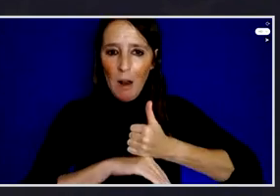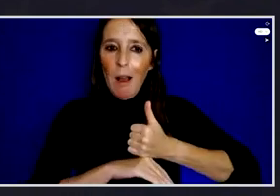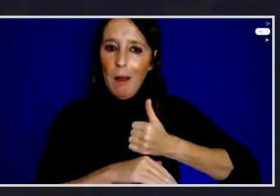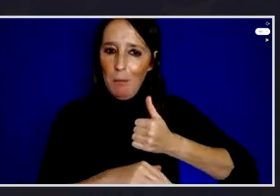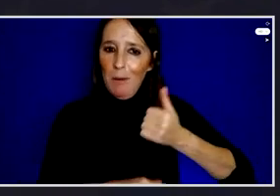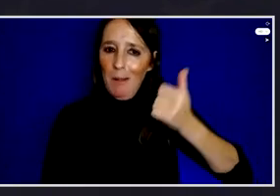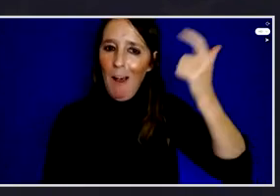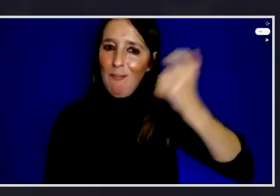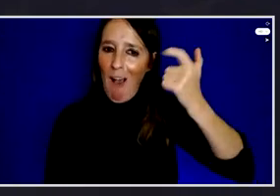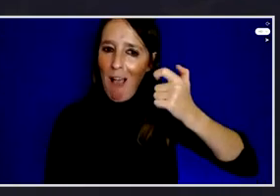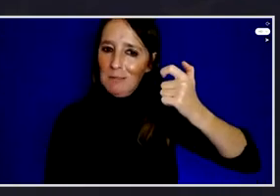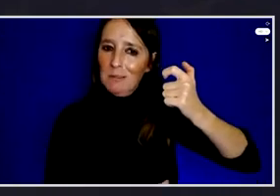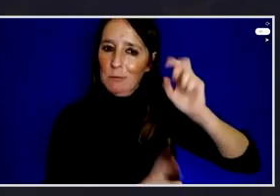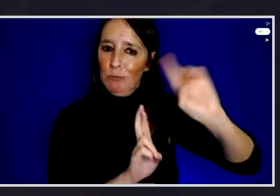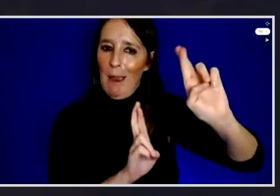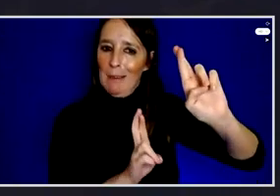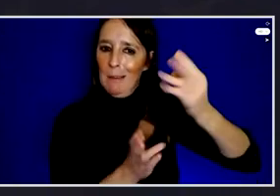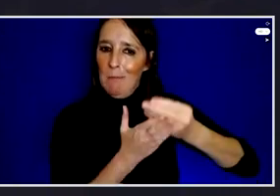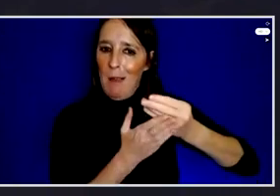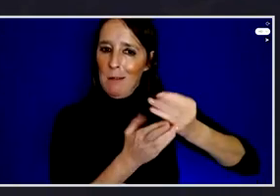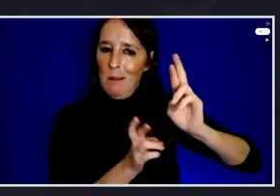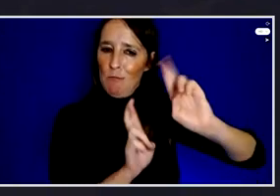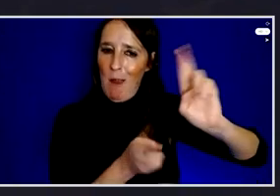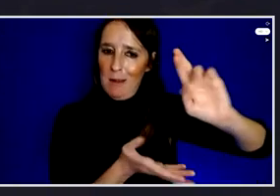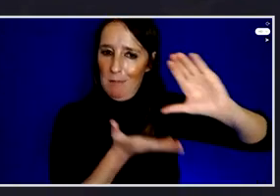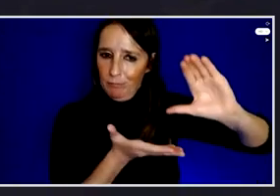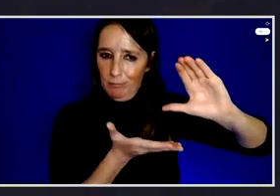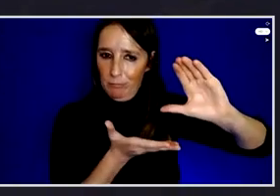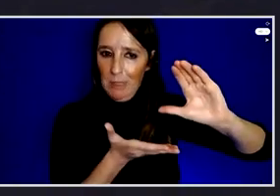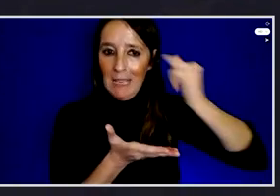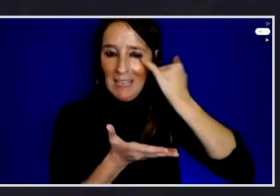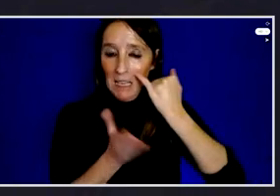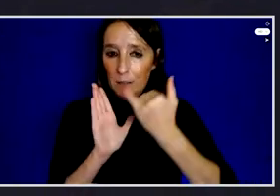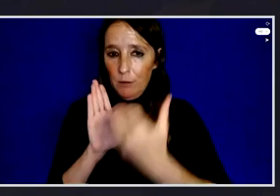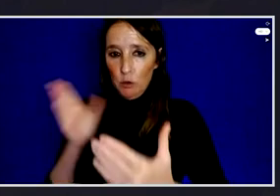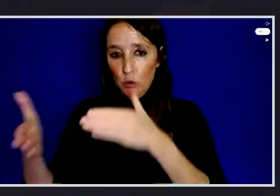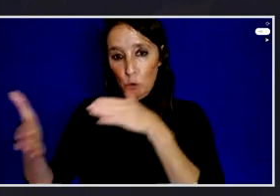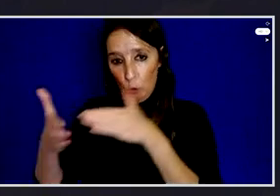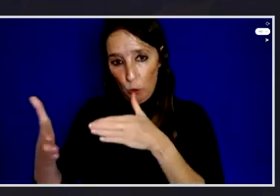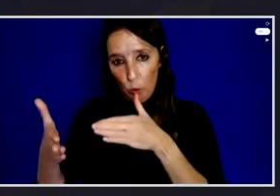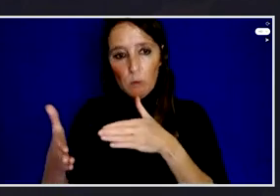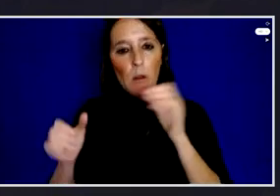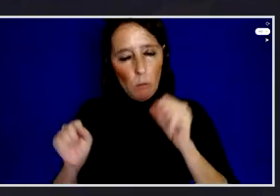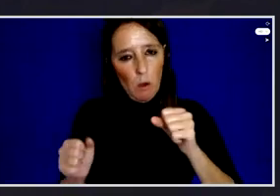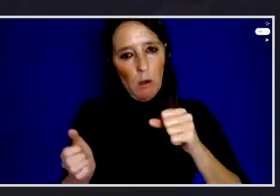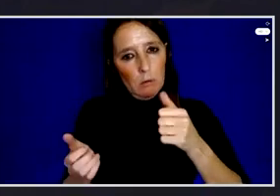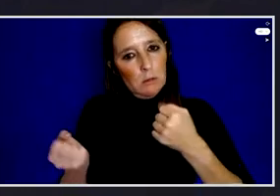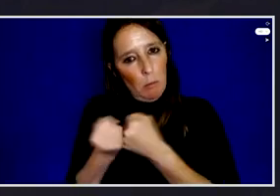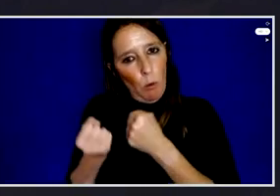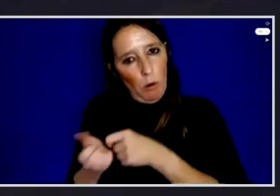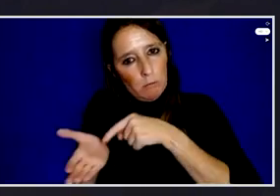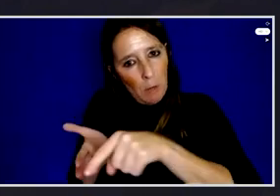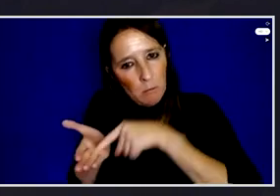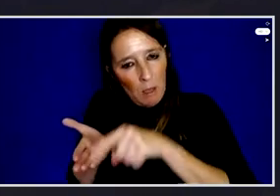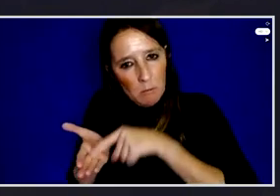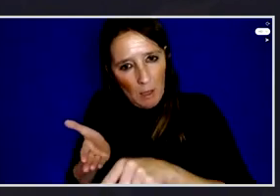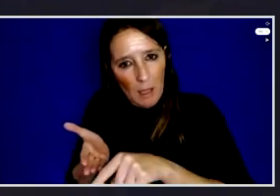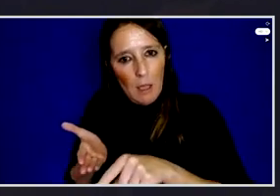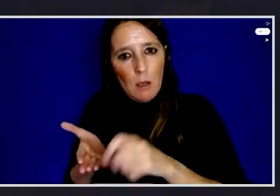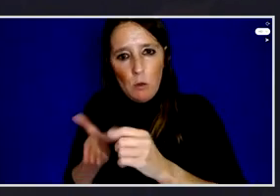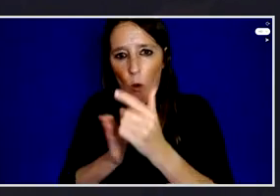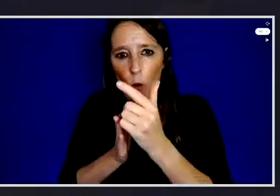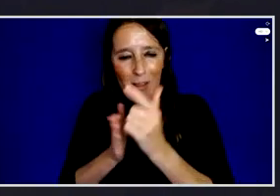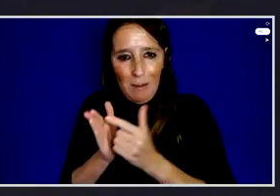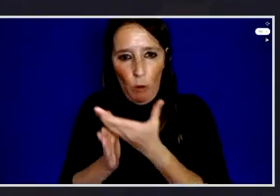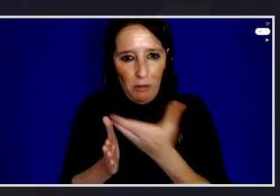independent media organizations to get support in order to be able to withstand some of that kind of pressure. So, there are very practical things